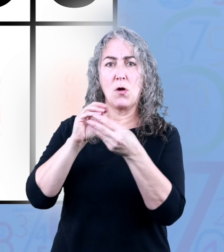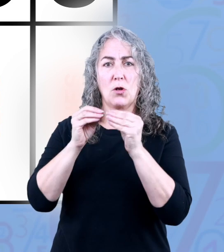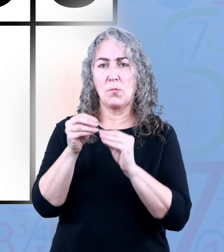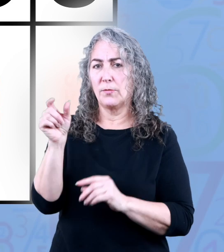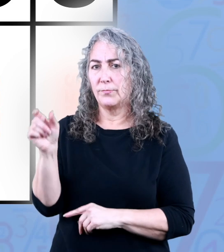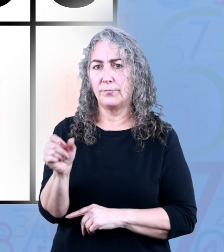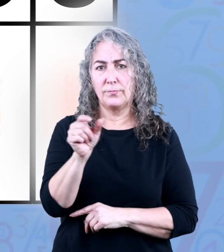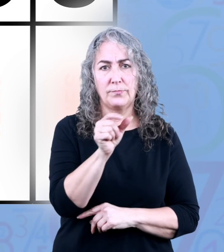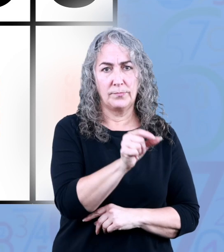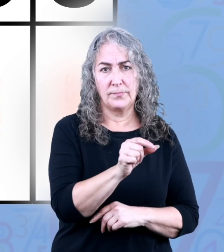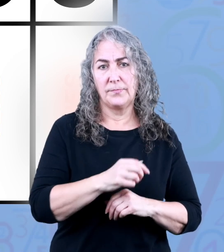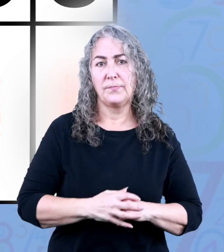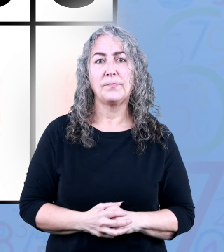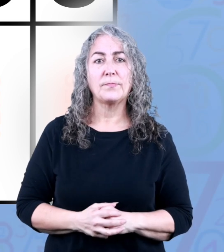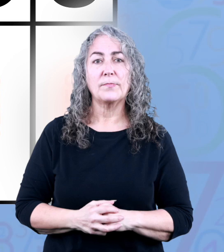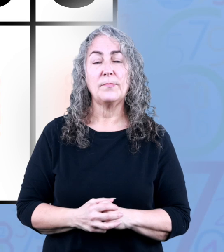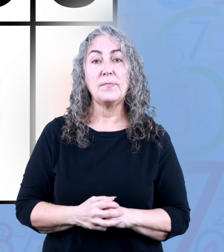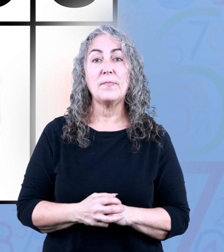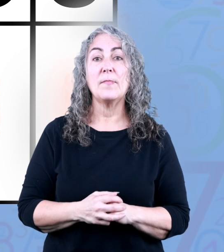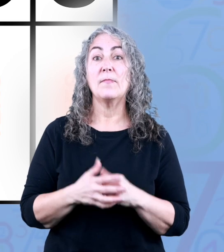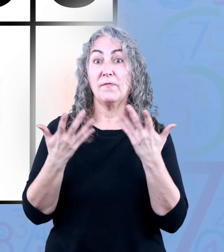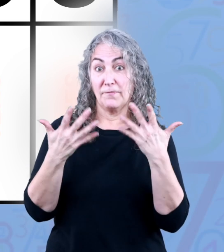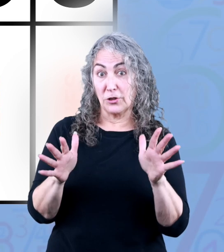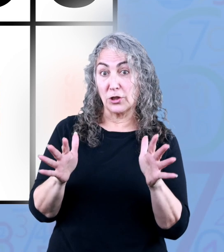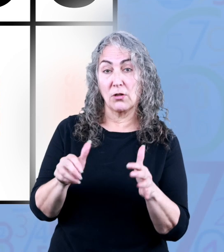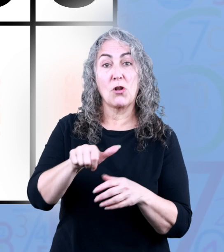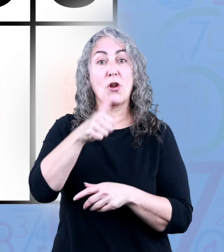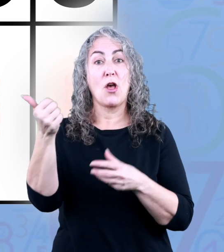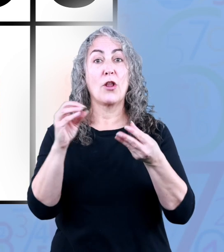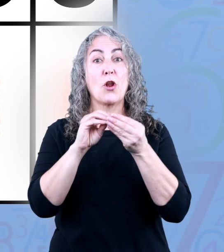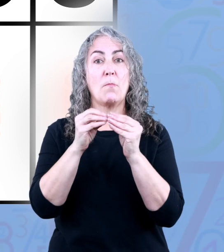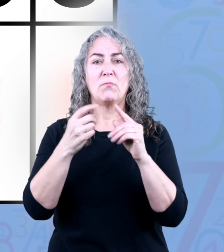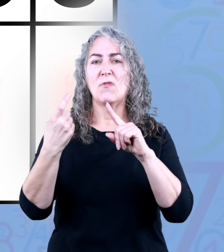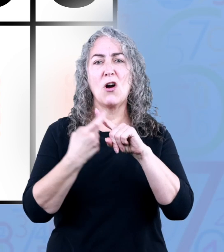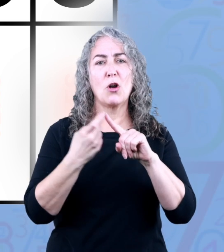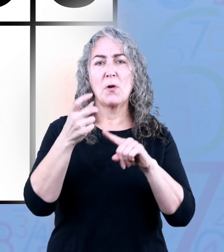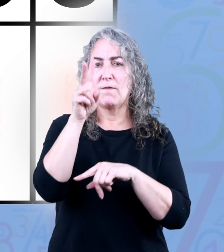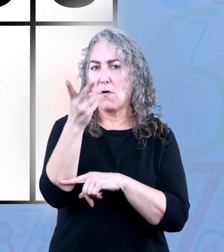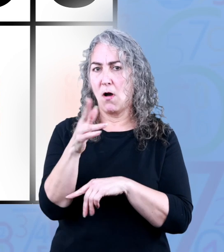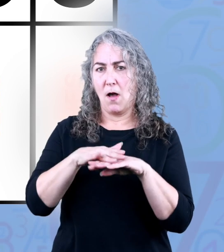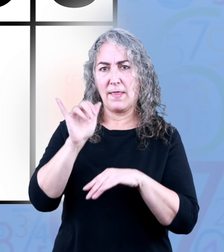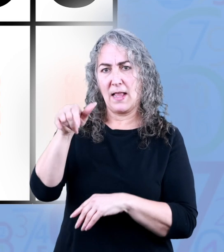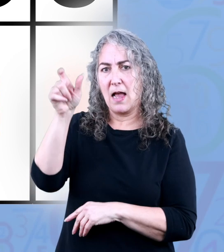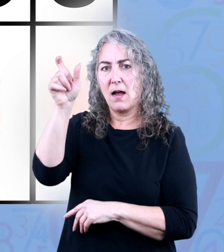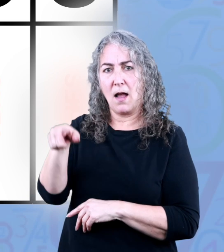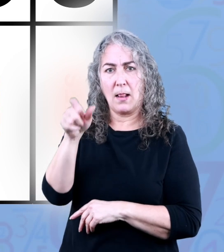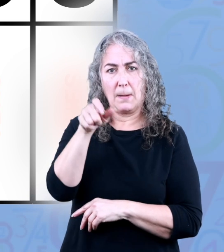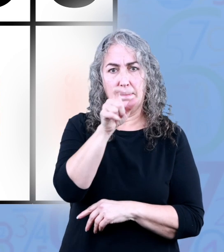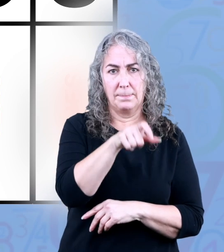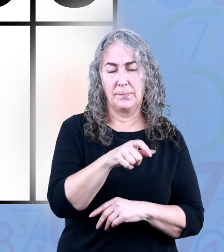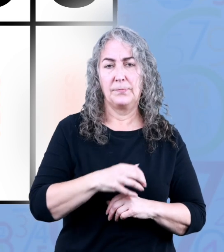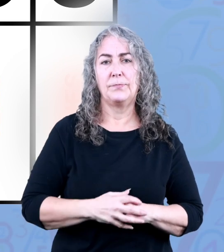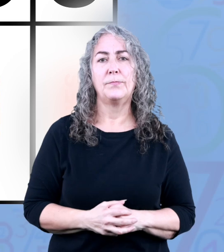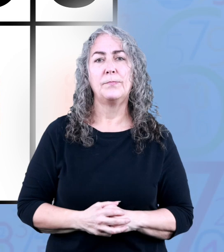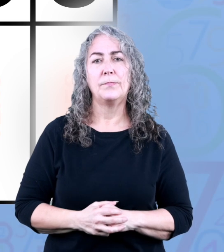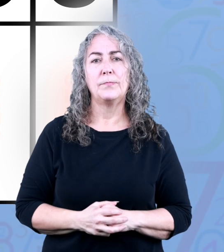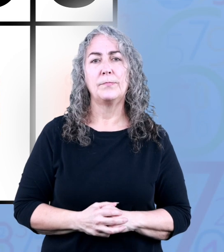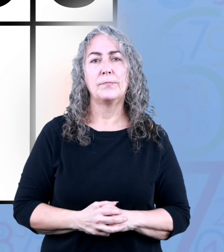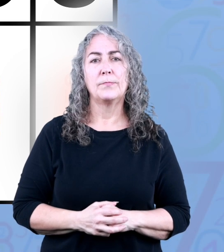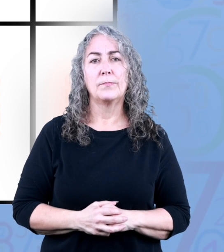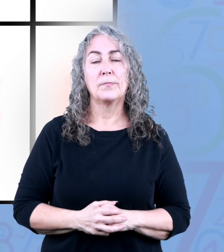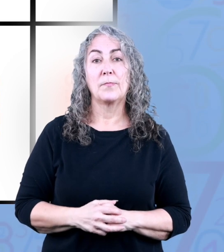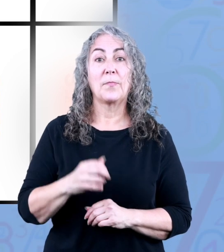in the ones column then all the other numbers will automatically fall into their correct columns